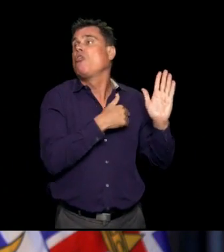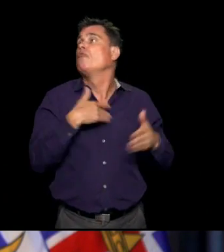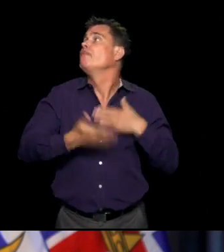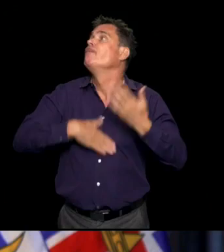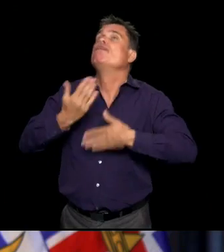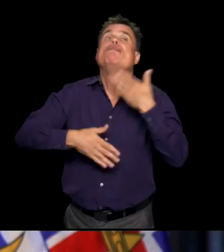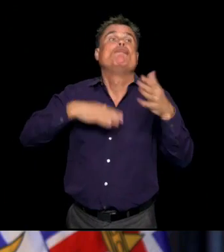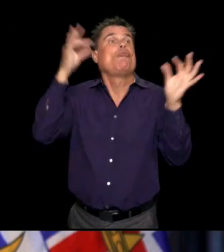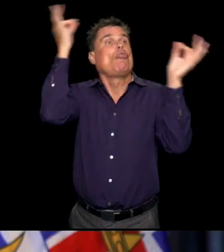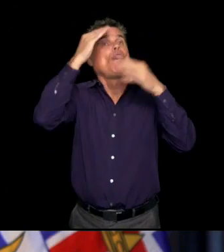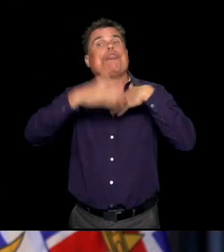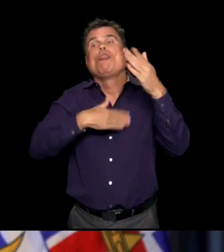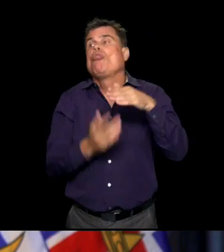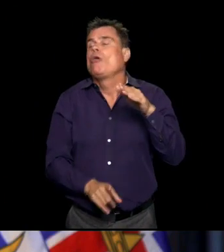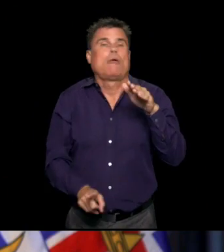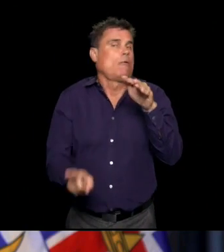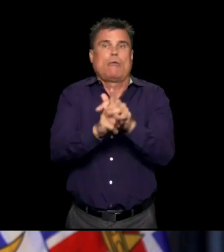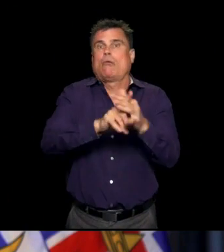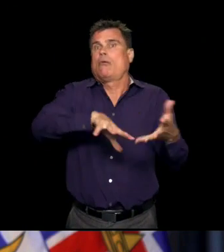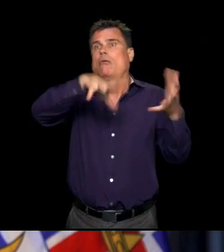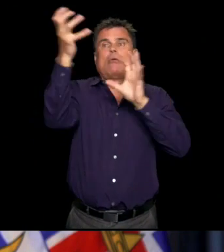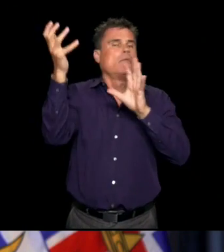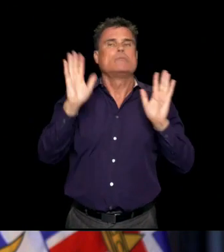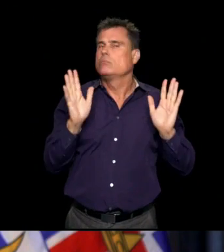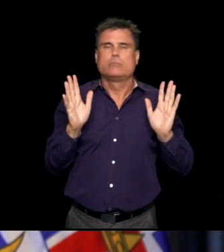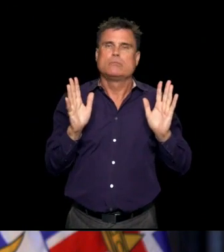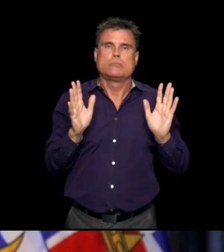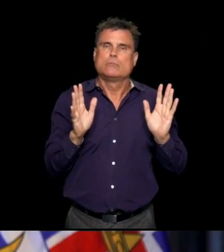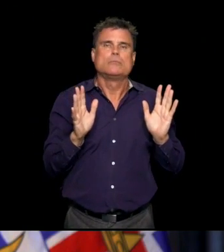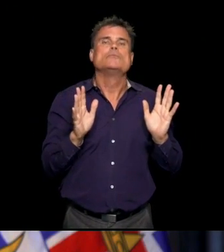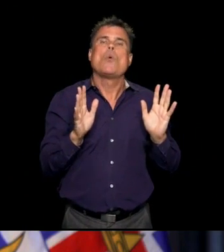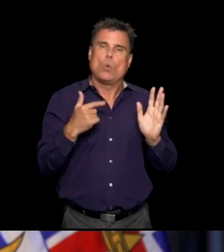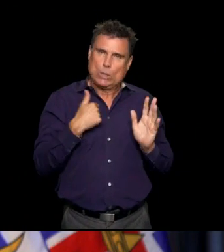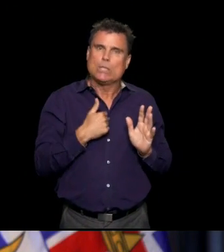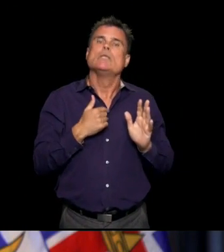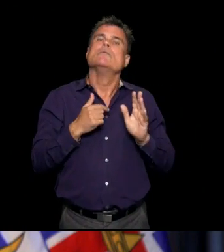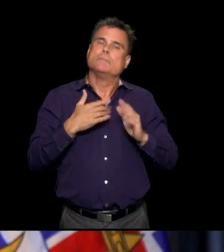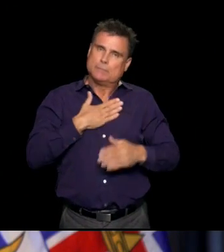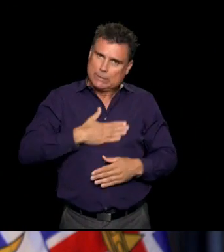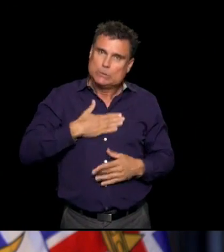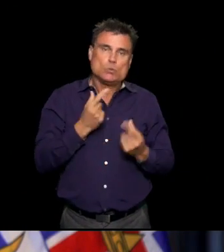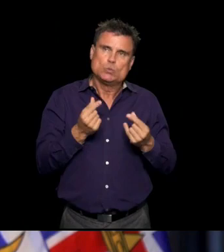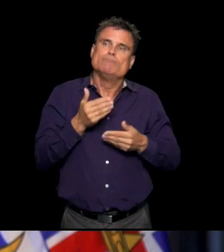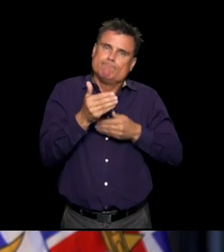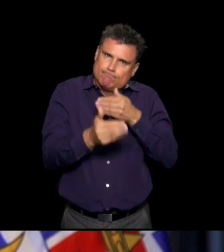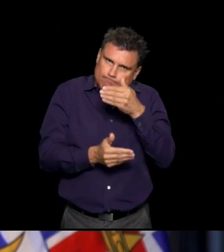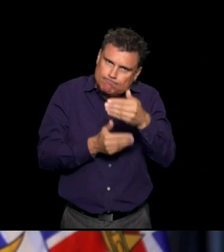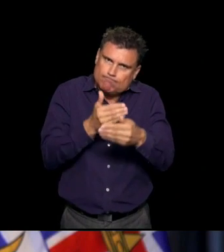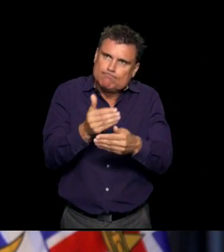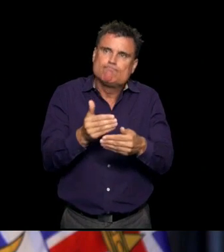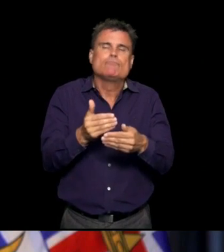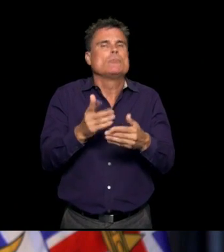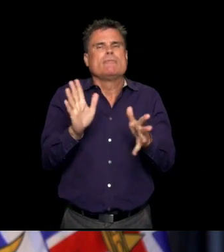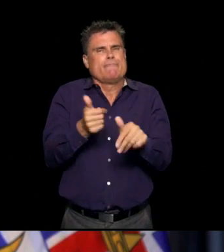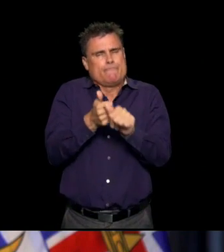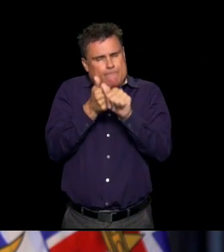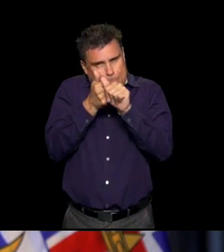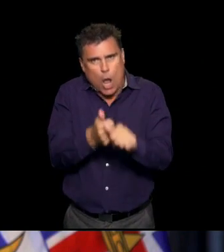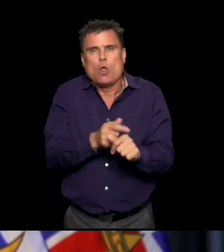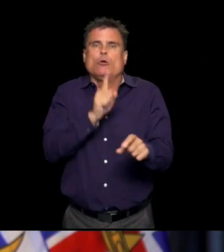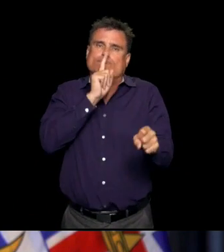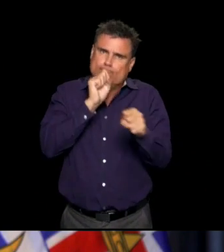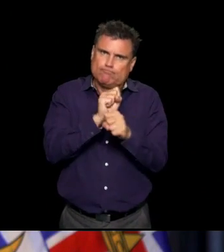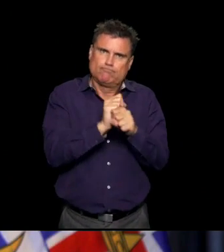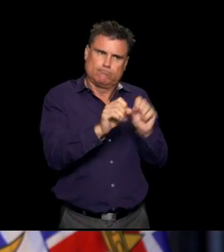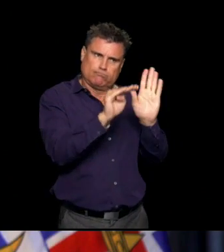provided in stopping the spread. Earlier on, showed that ours was the lead to follow, in bending the curve, not the rules, and being 100%